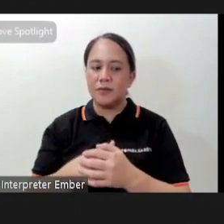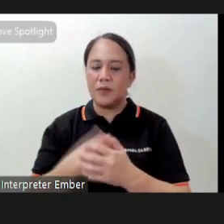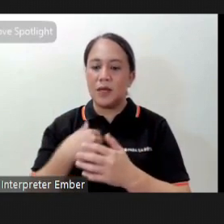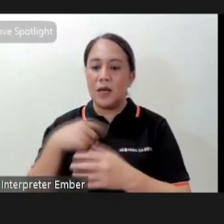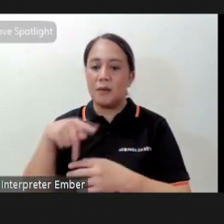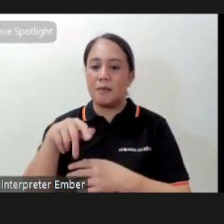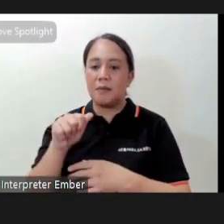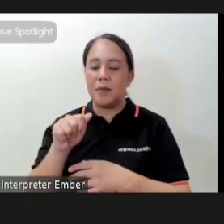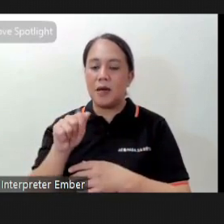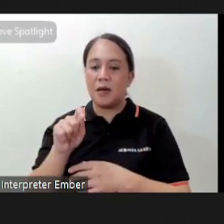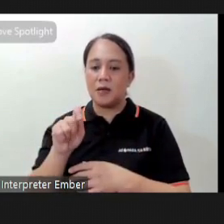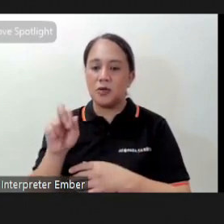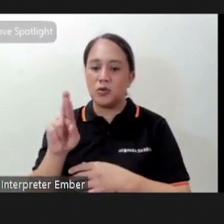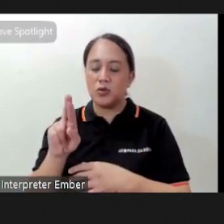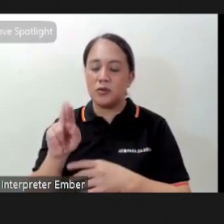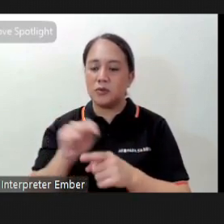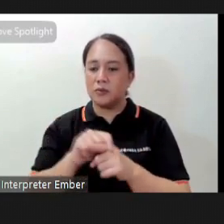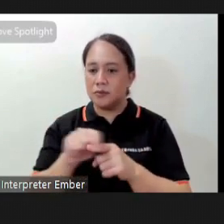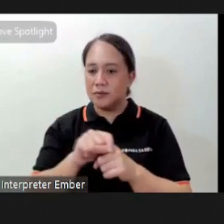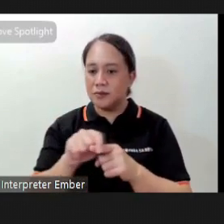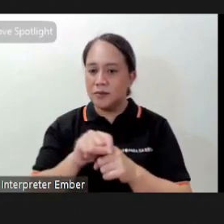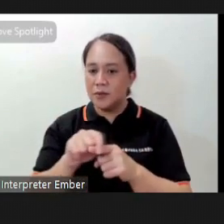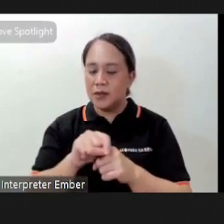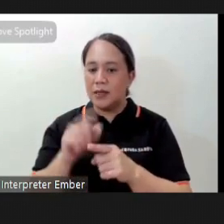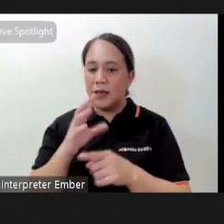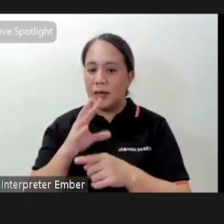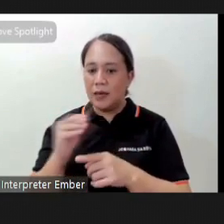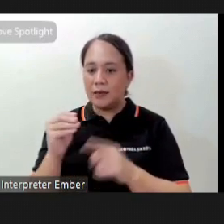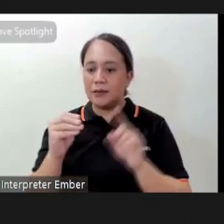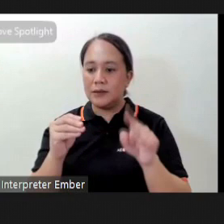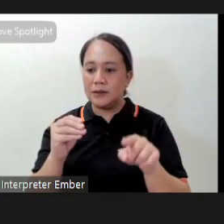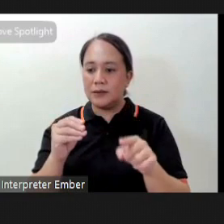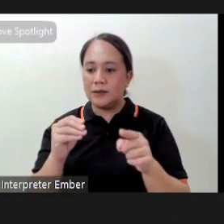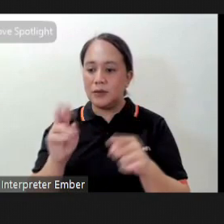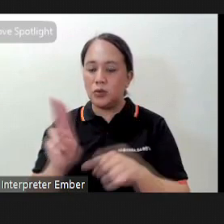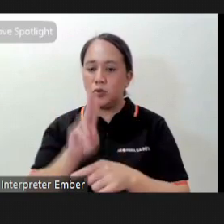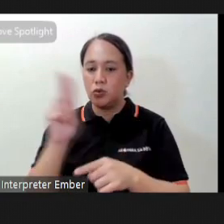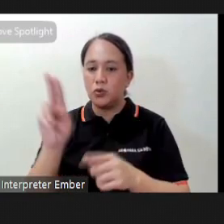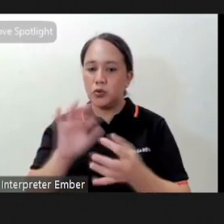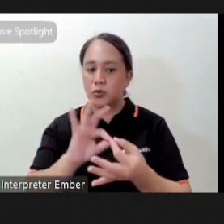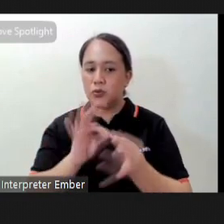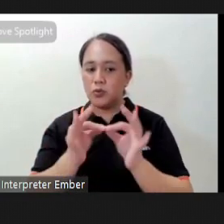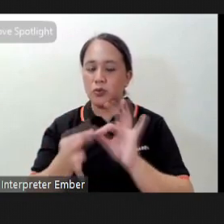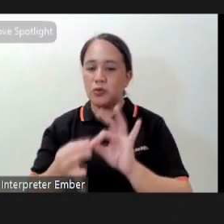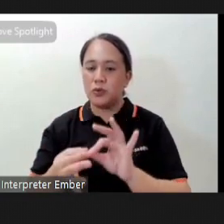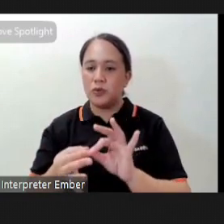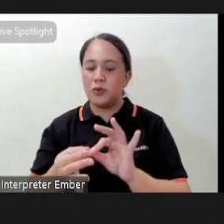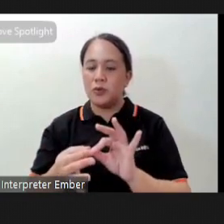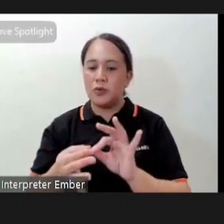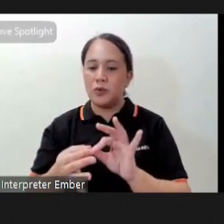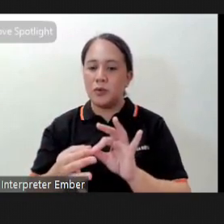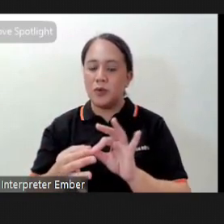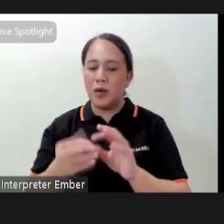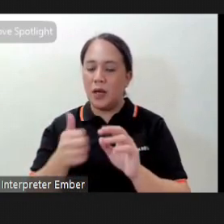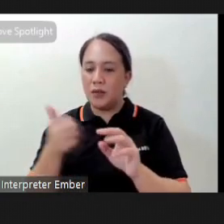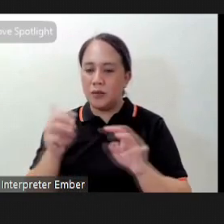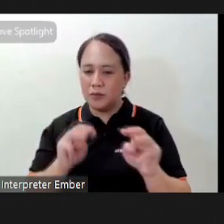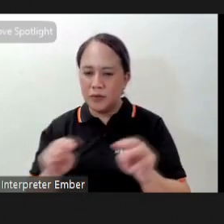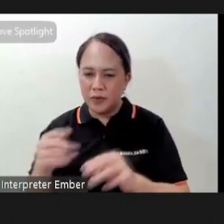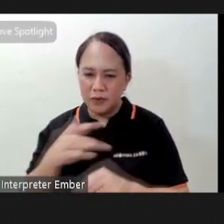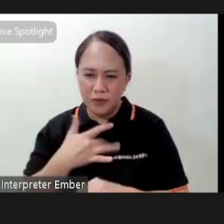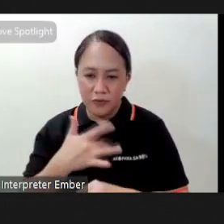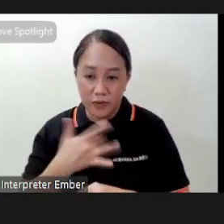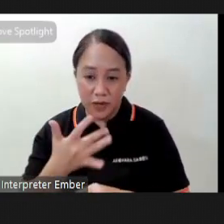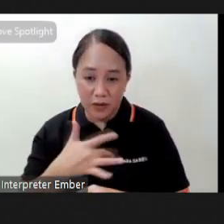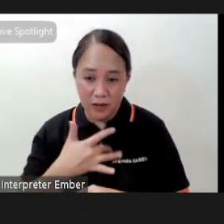were meant to be drilled and trained and then use it to translate to athletic movement I'm not sure if you feel it